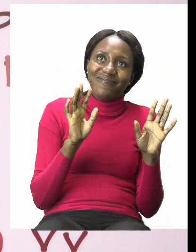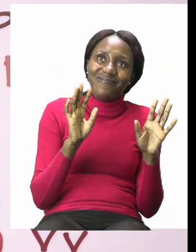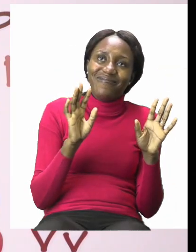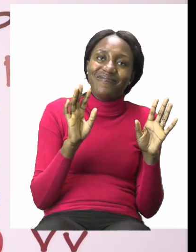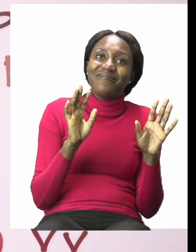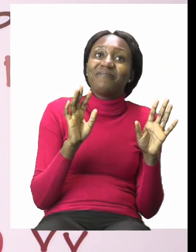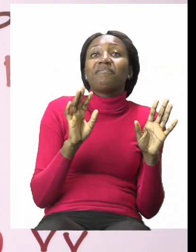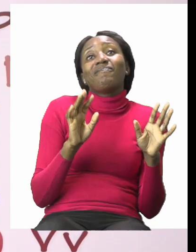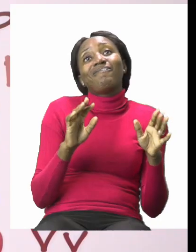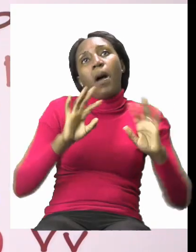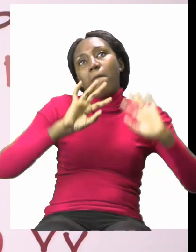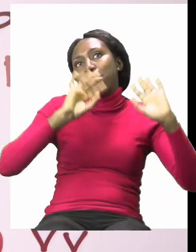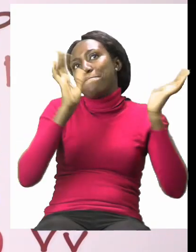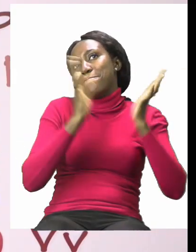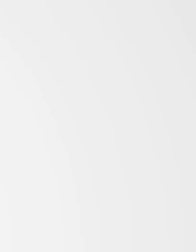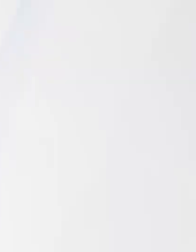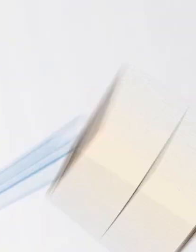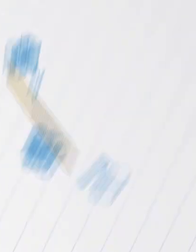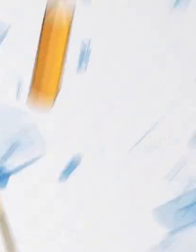Bye.